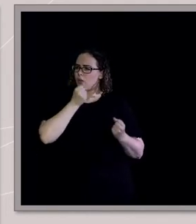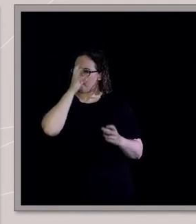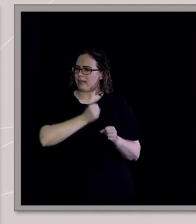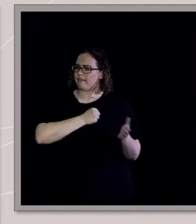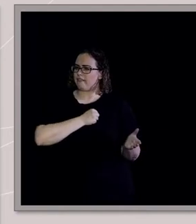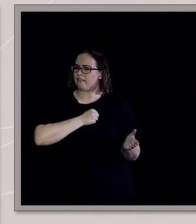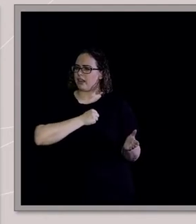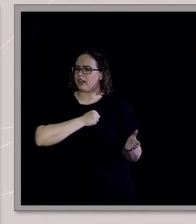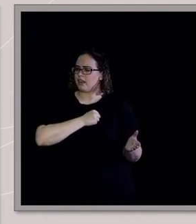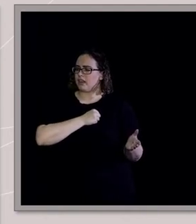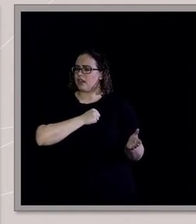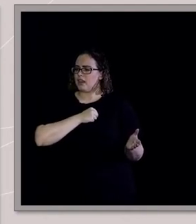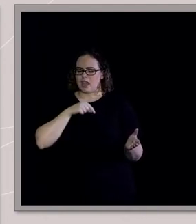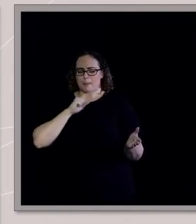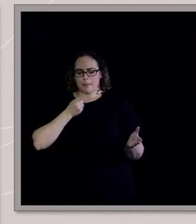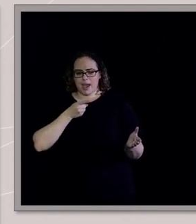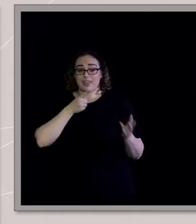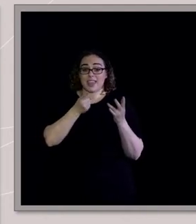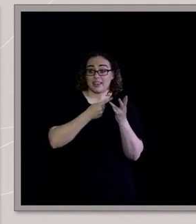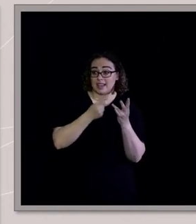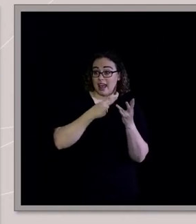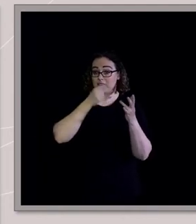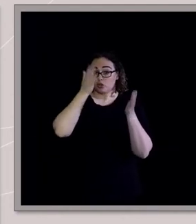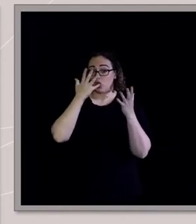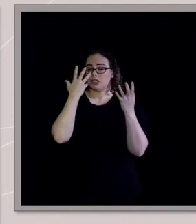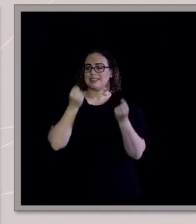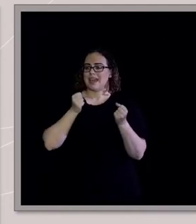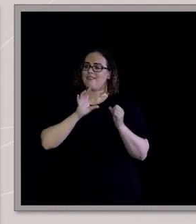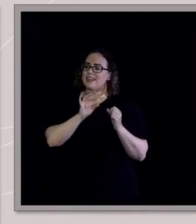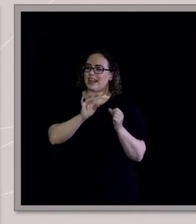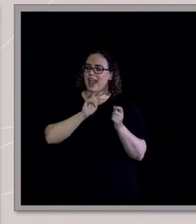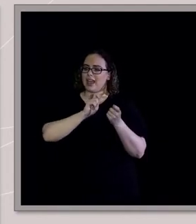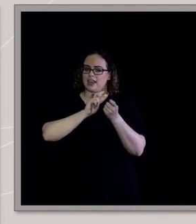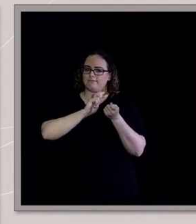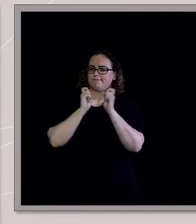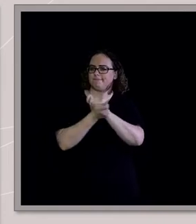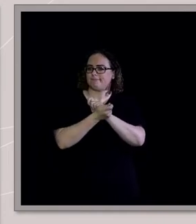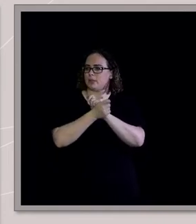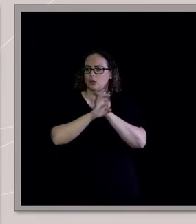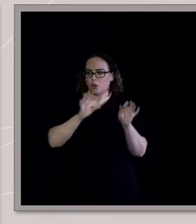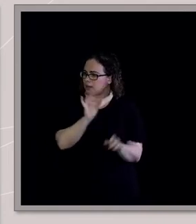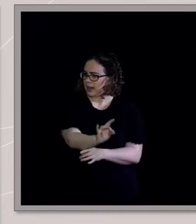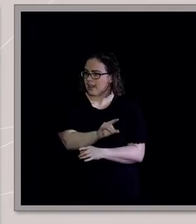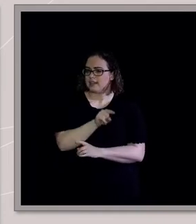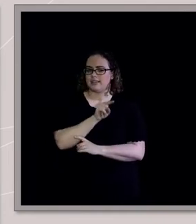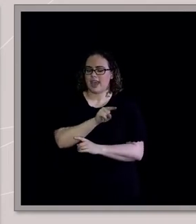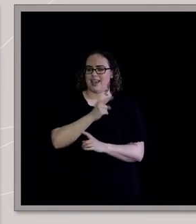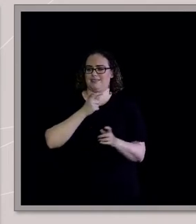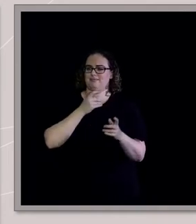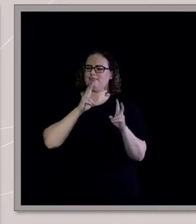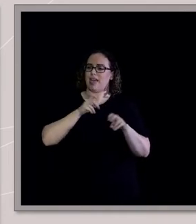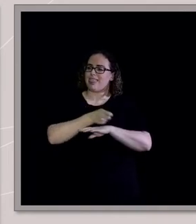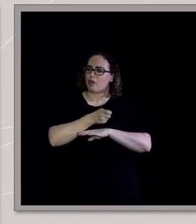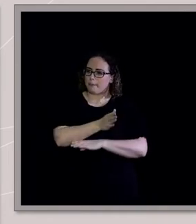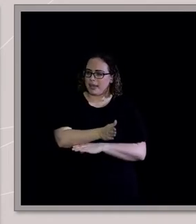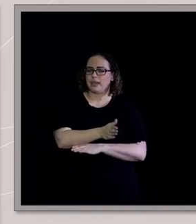conversion therapy, which, you know, has been outlawed in some states. But I still believe in religious freedom. And I think